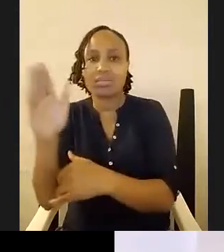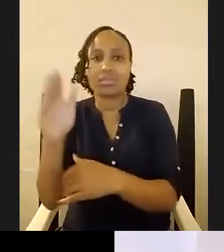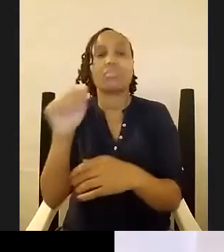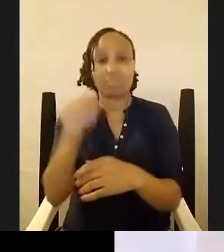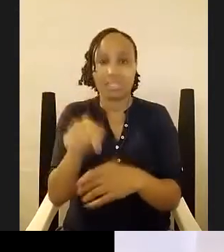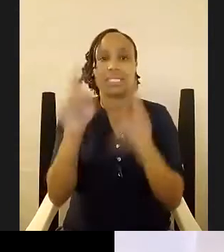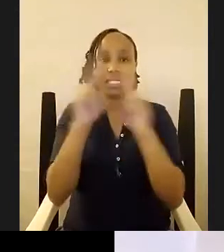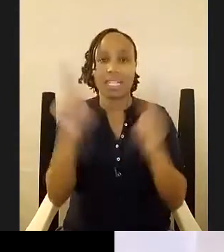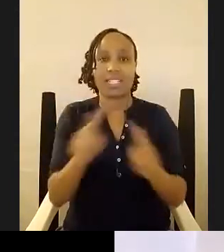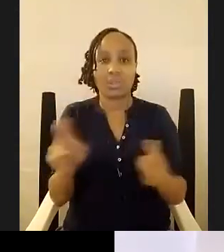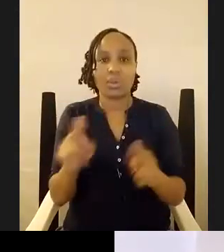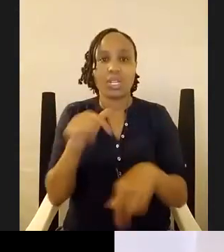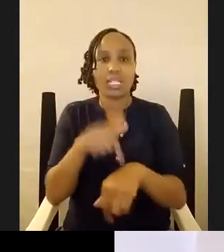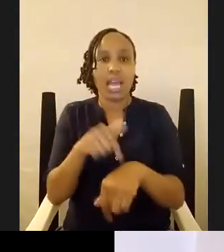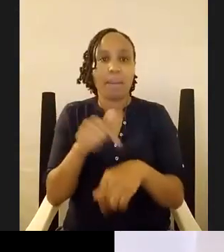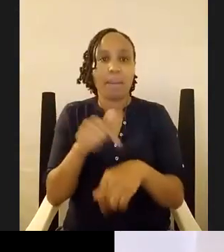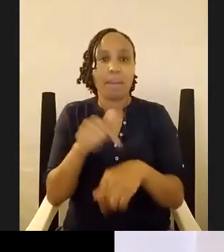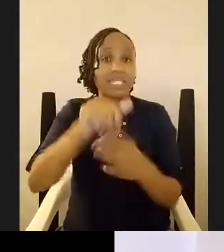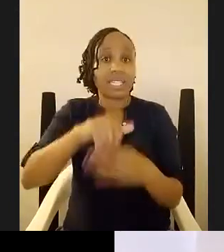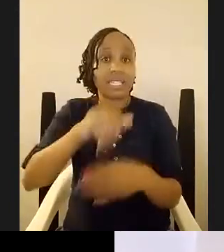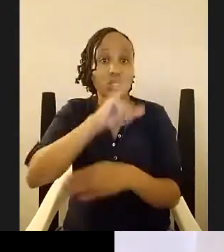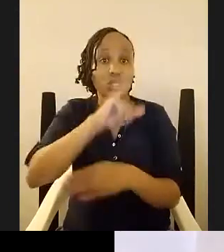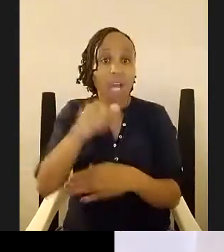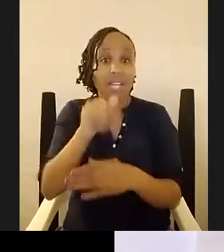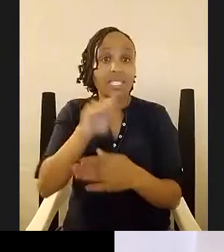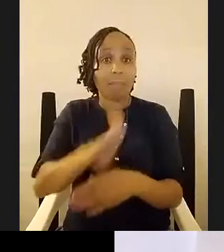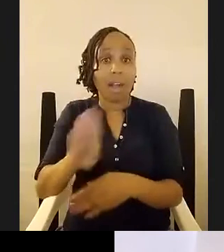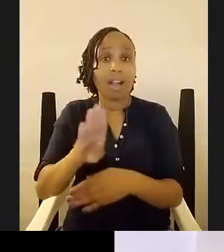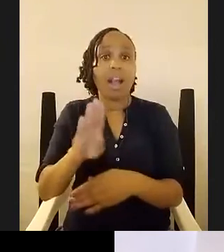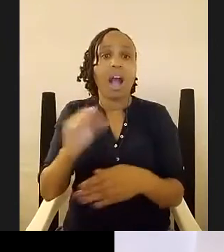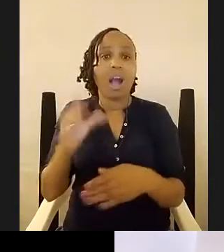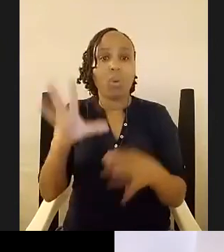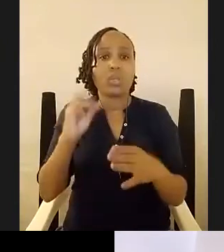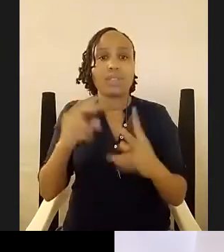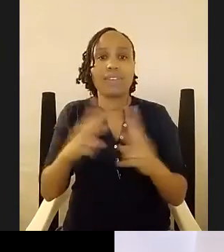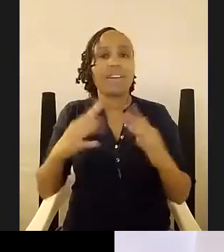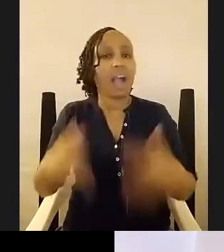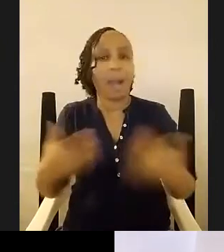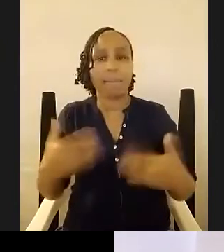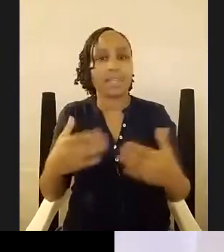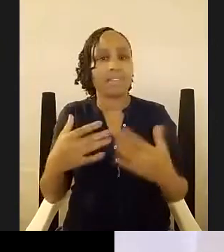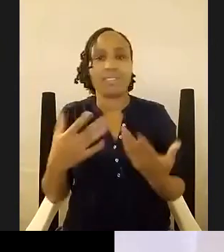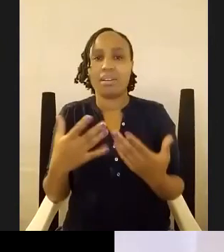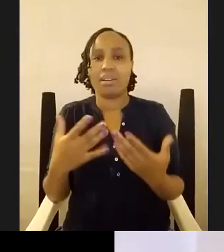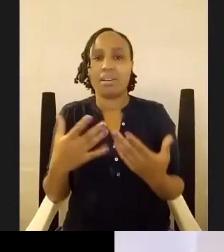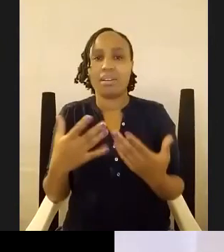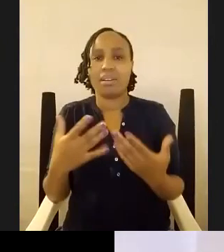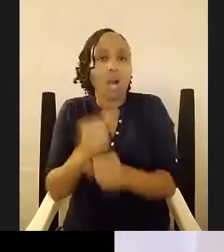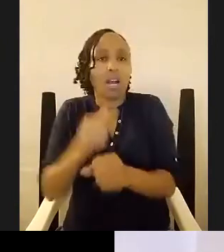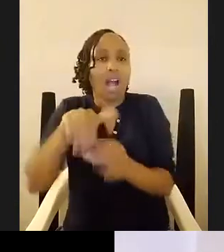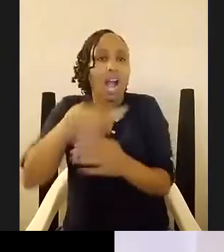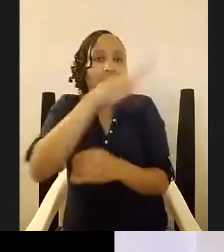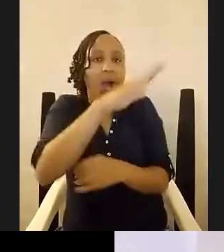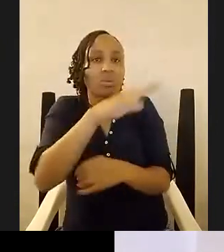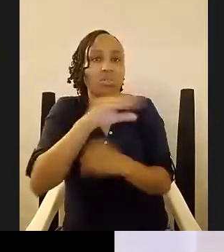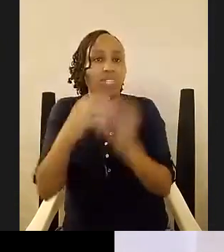published in johannesburg i was very honored and very happy to have my work out of this geographic location i was